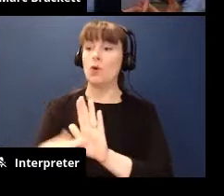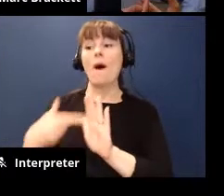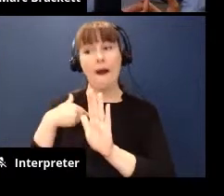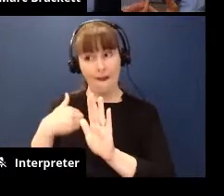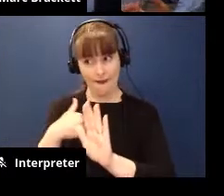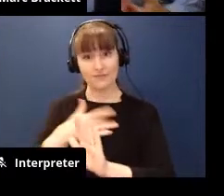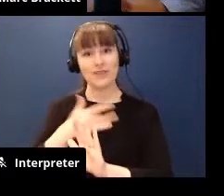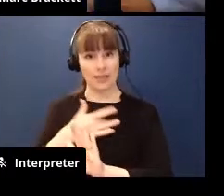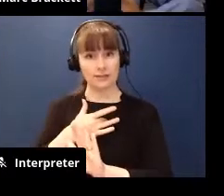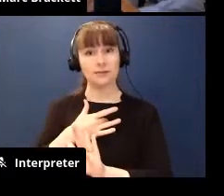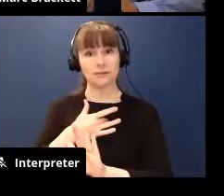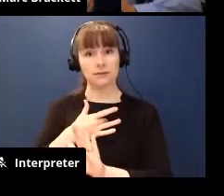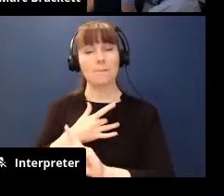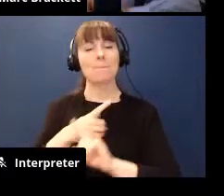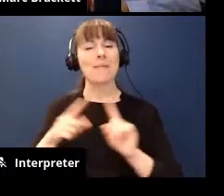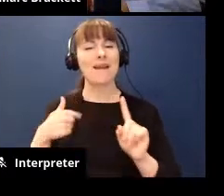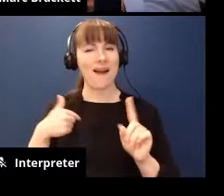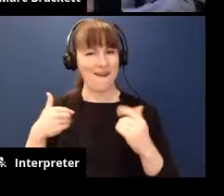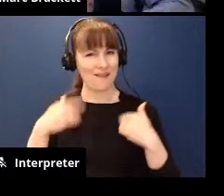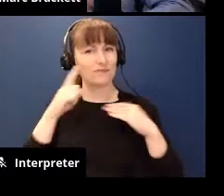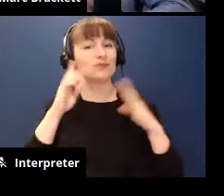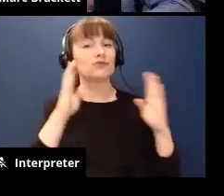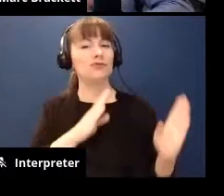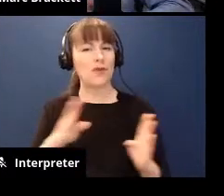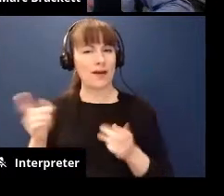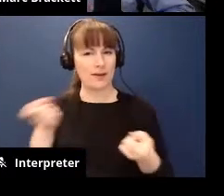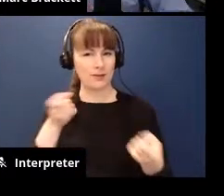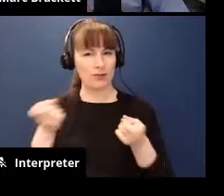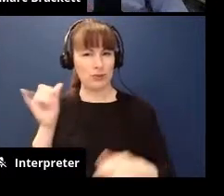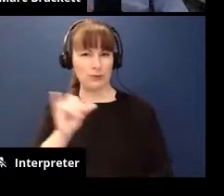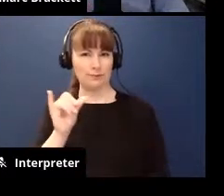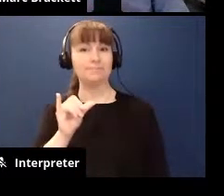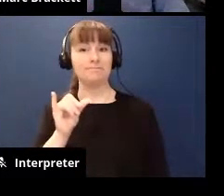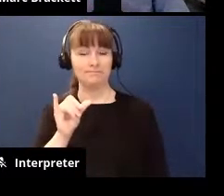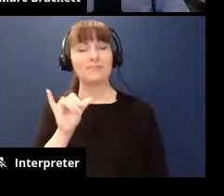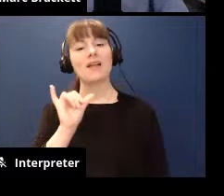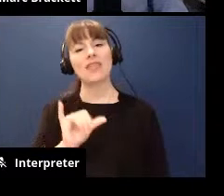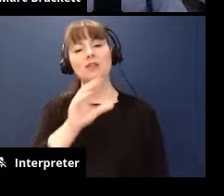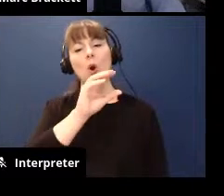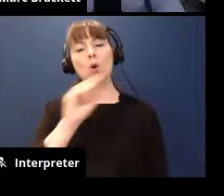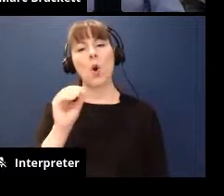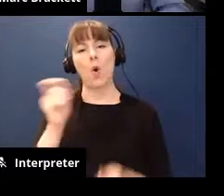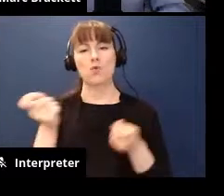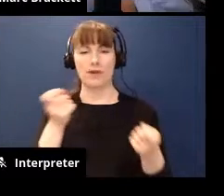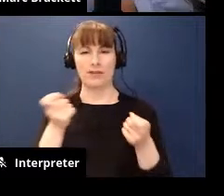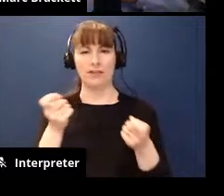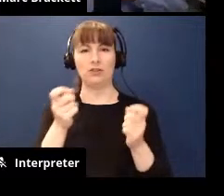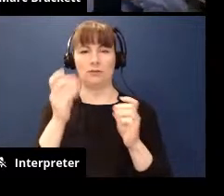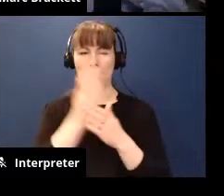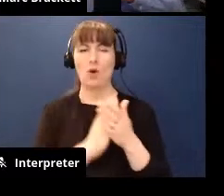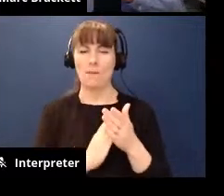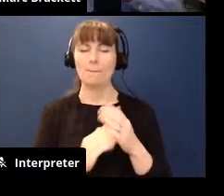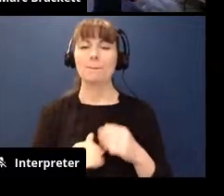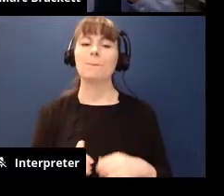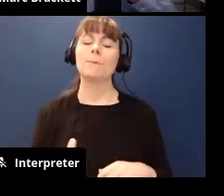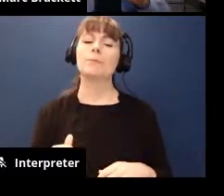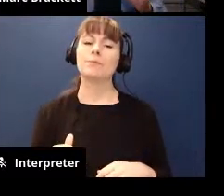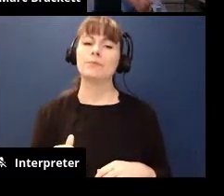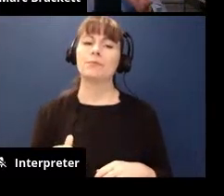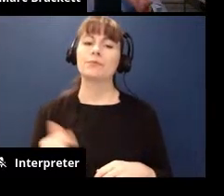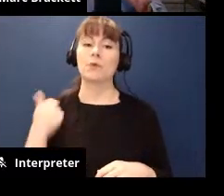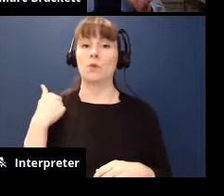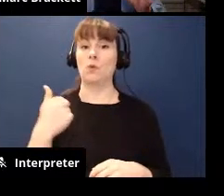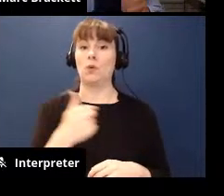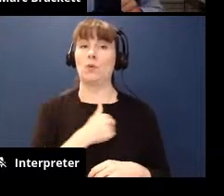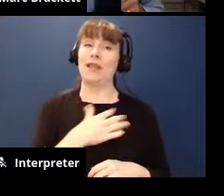feelings but i have the strategies to manage them and that's the co-regulation piece which is that you know we whether